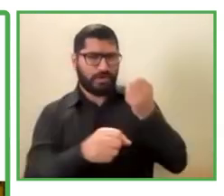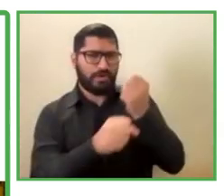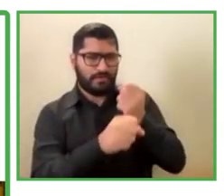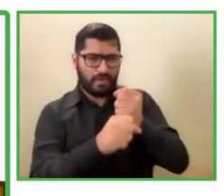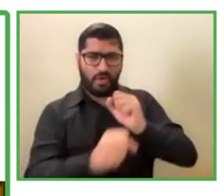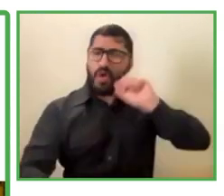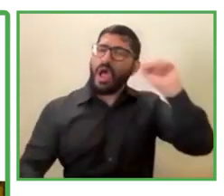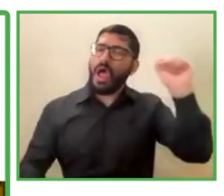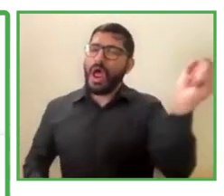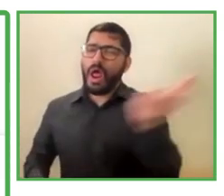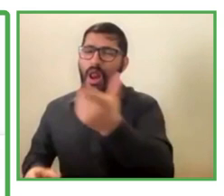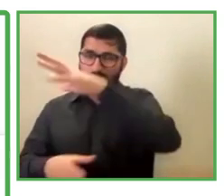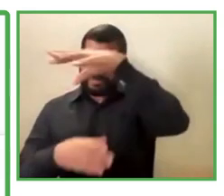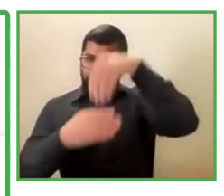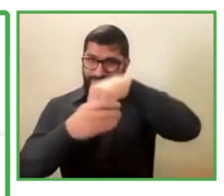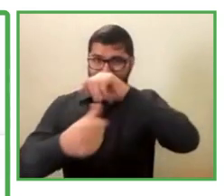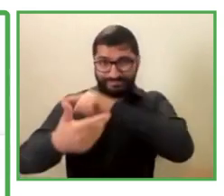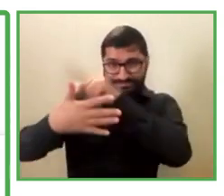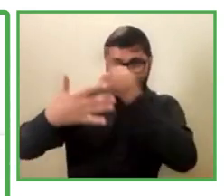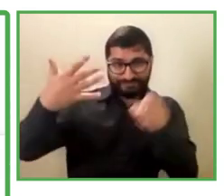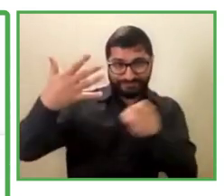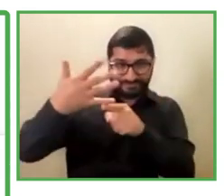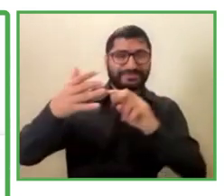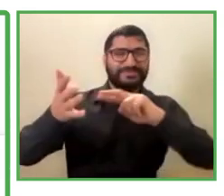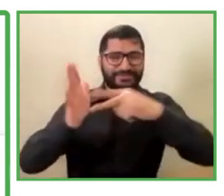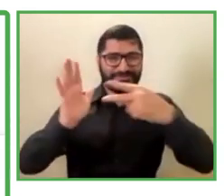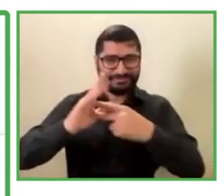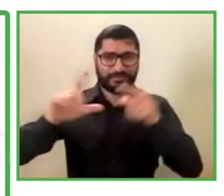was a virtuous circle.